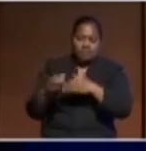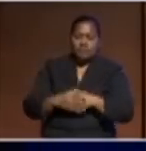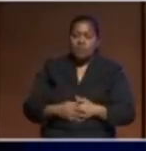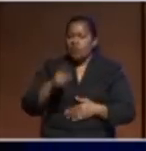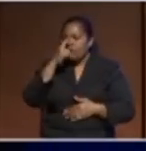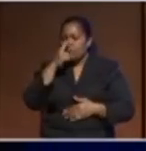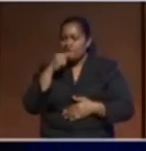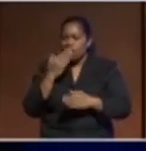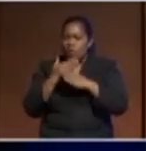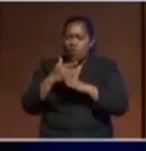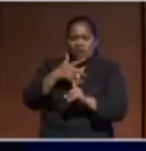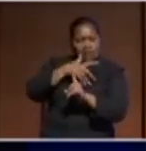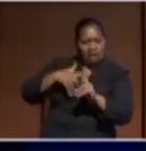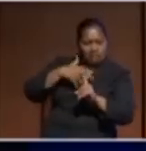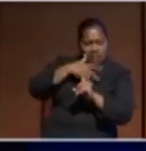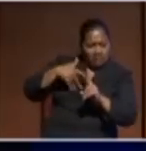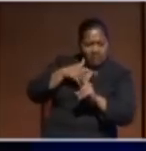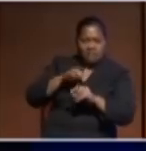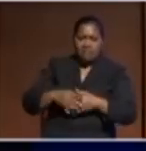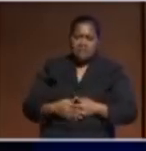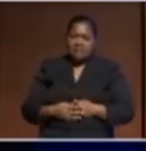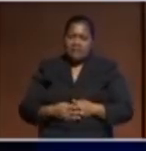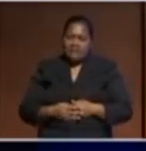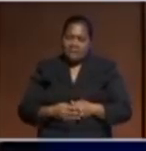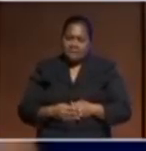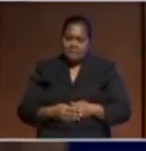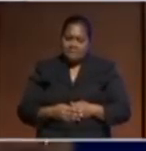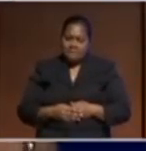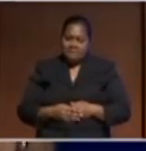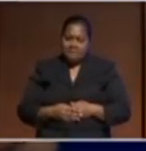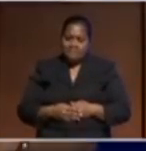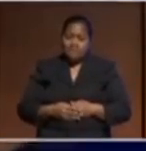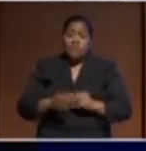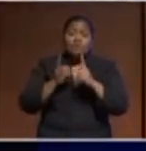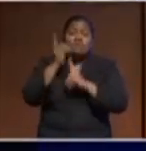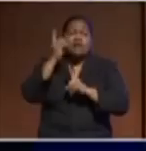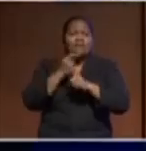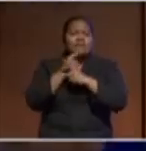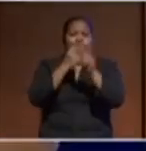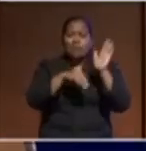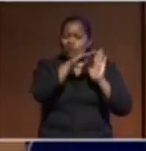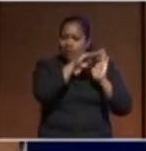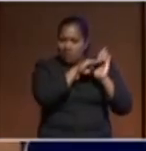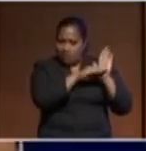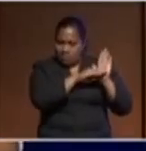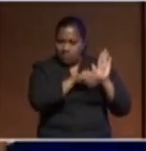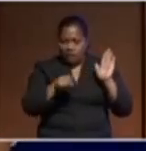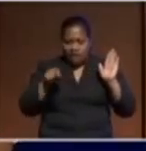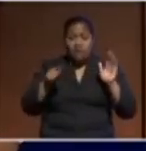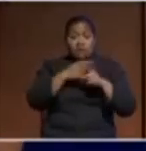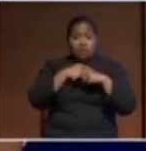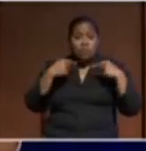I think the idea is to develop the regulatory framework so that we can require